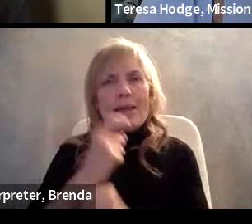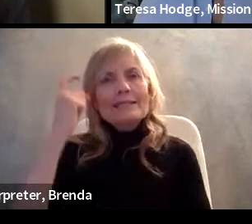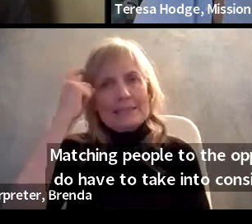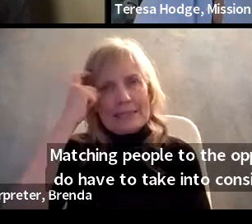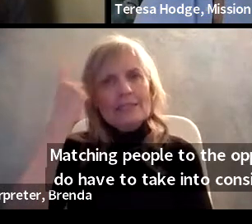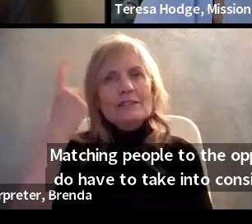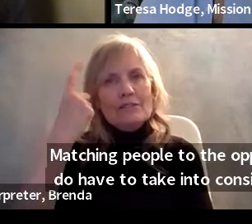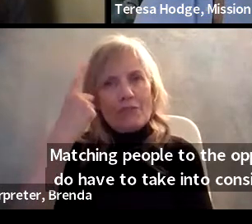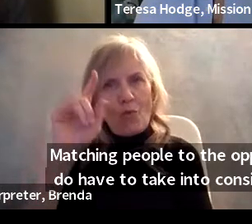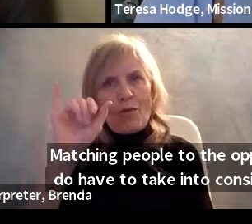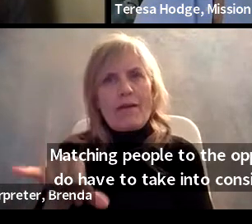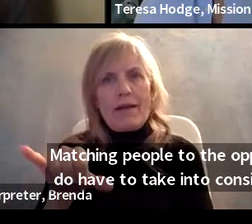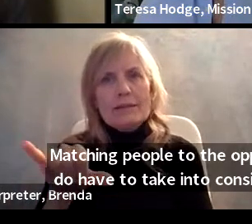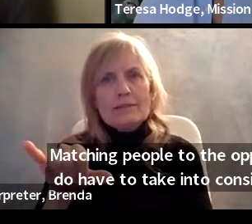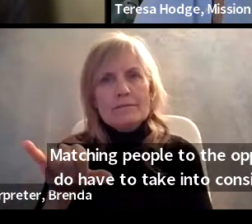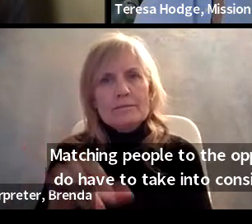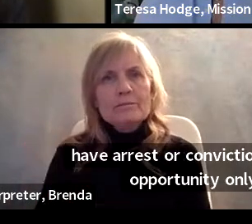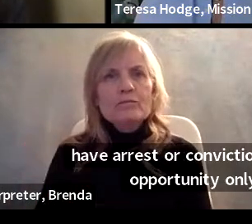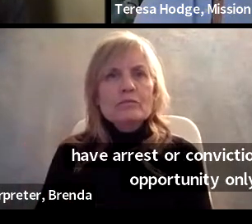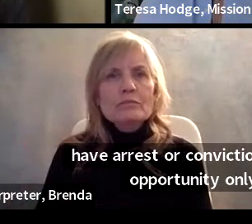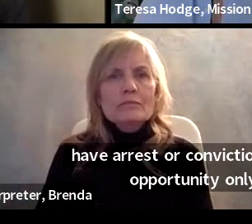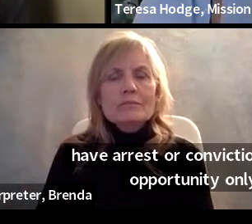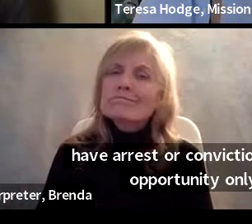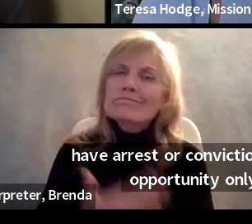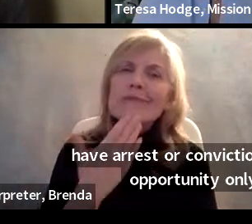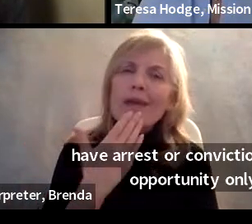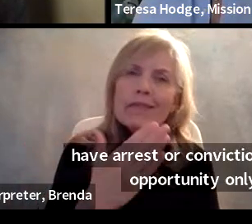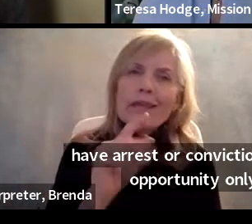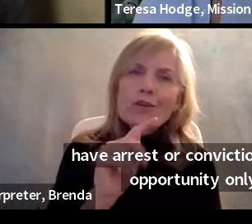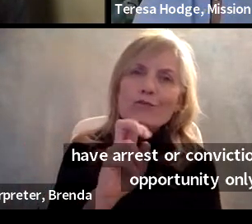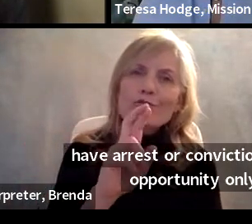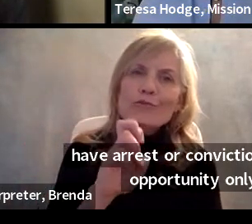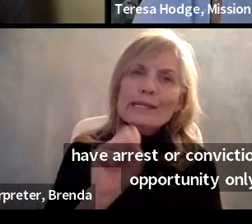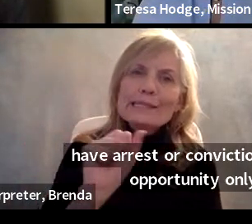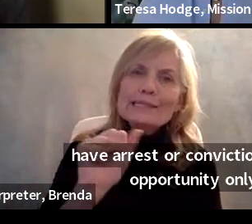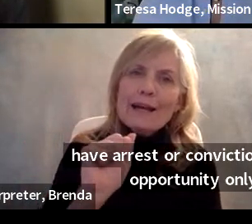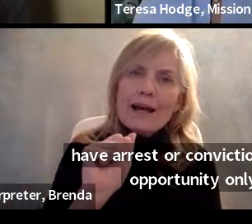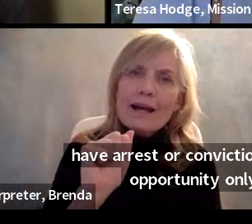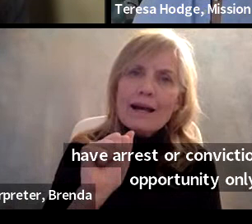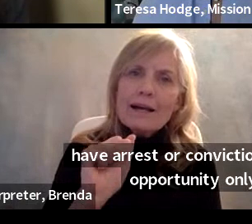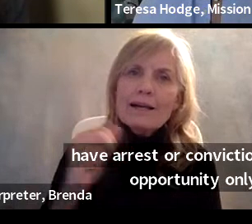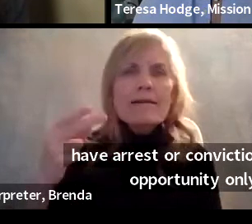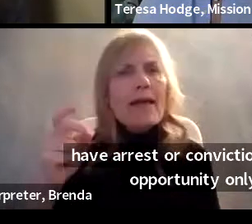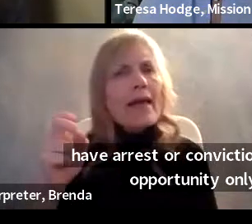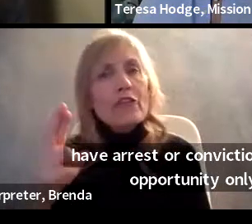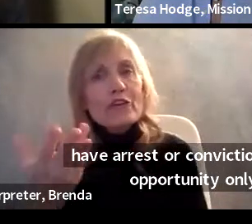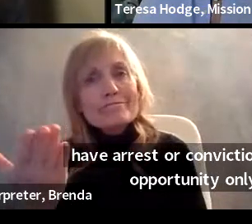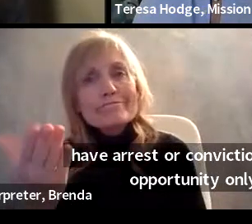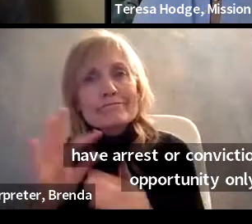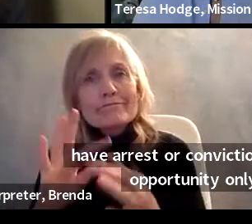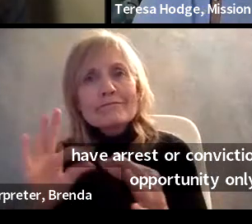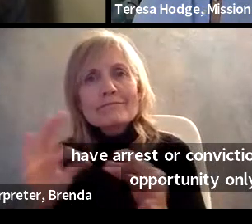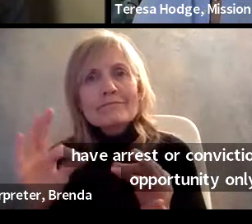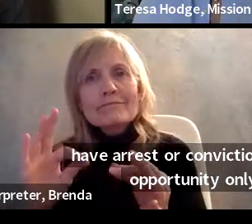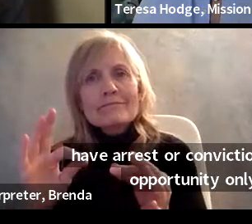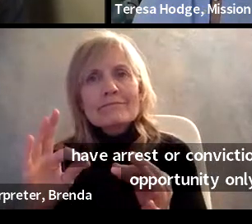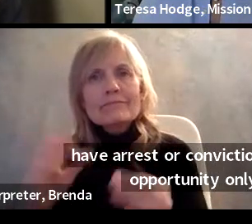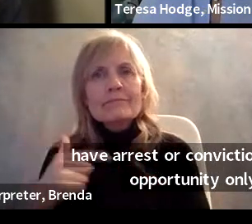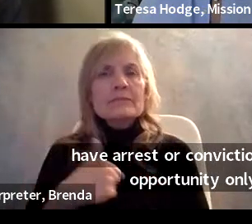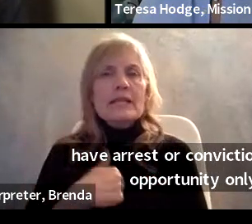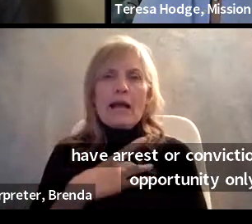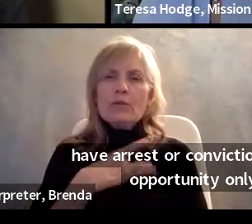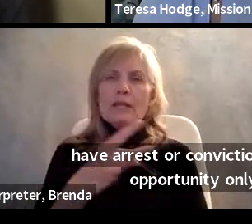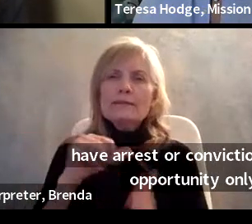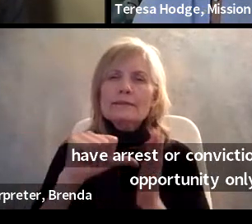Thank you, Teresa, for that important priority. Heather, what would you like to highlight? I would like to highlight